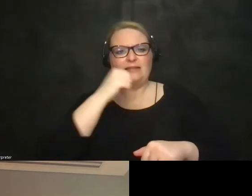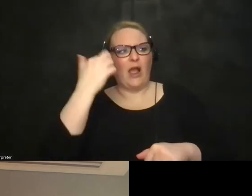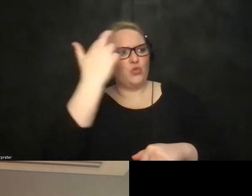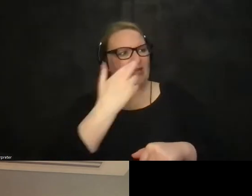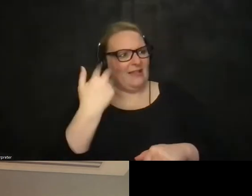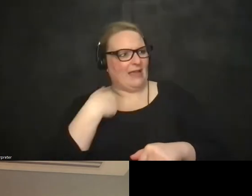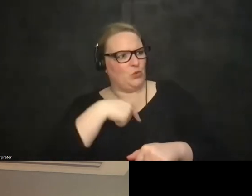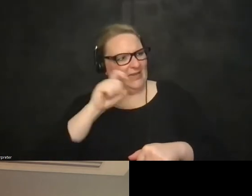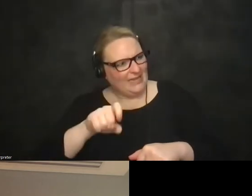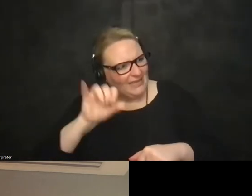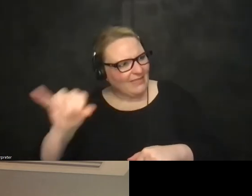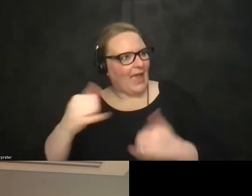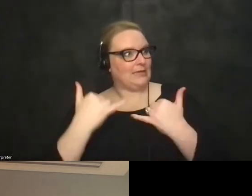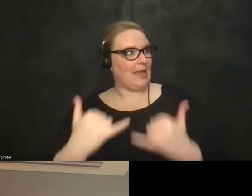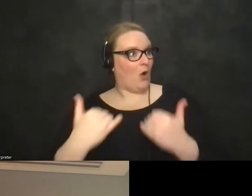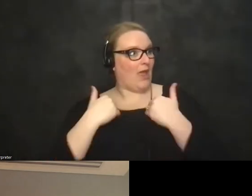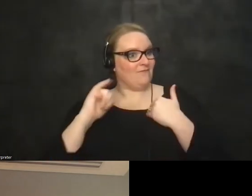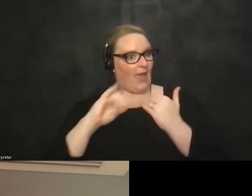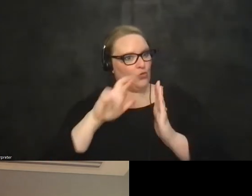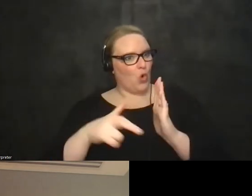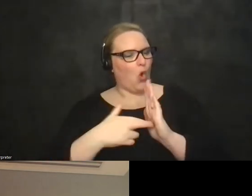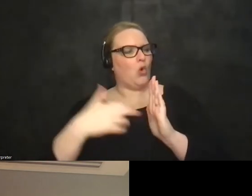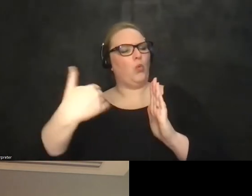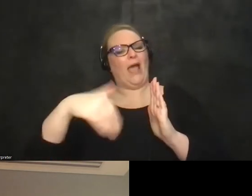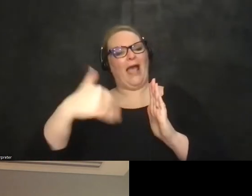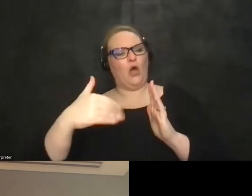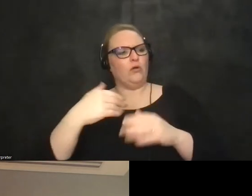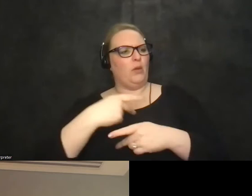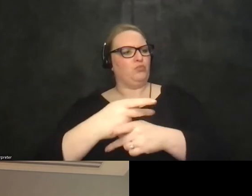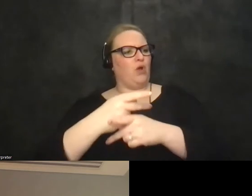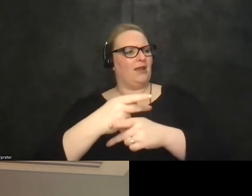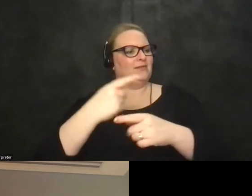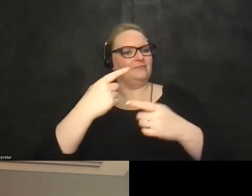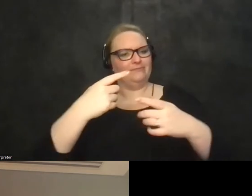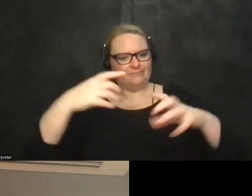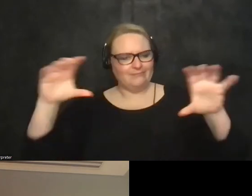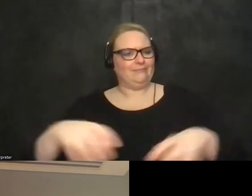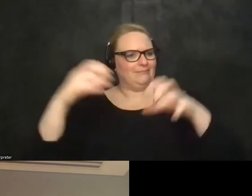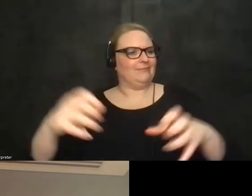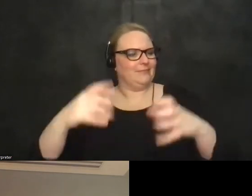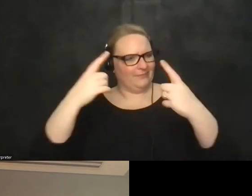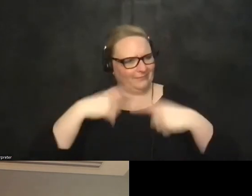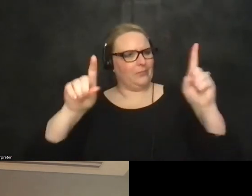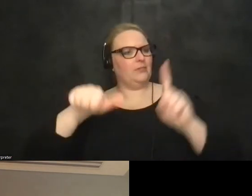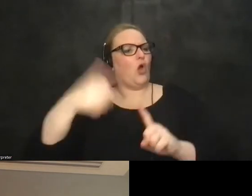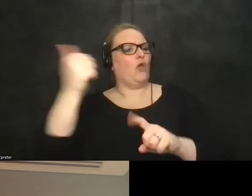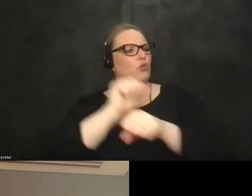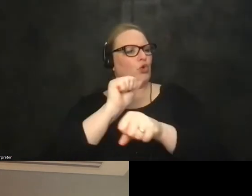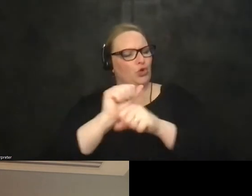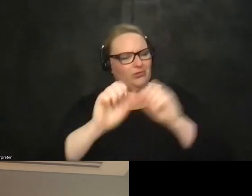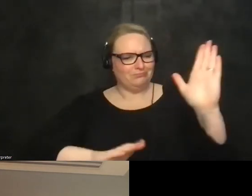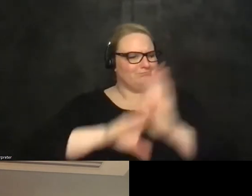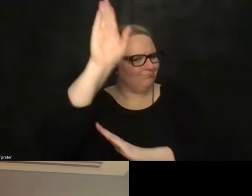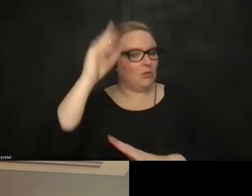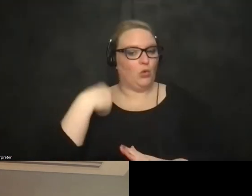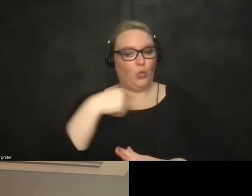until we've had it he's like the productivity of my other employees has went through the roof we're getting stuff done that we normally